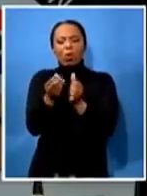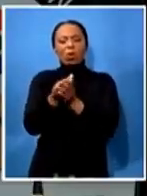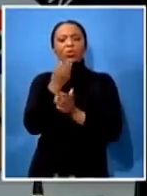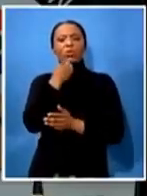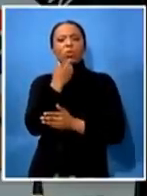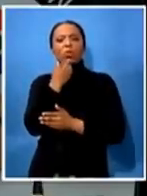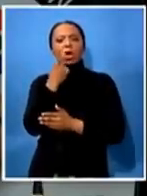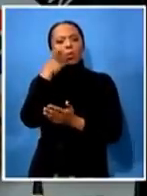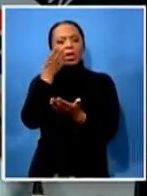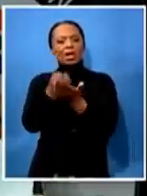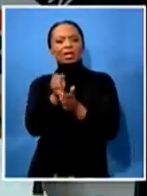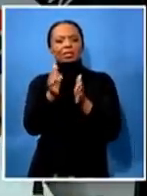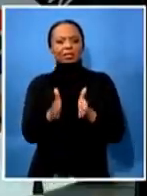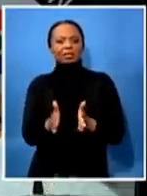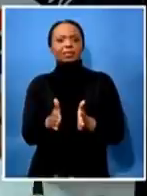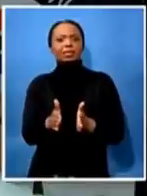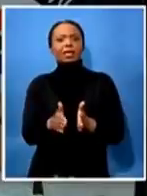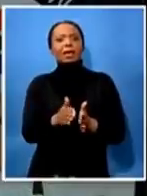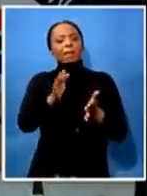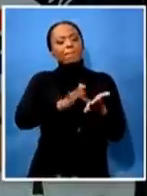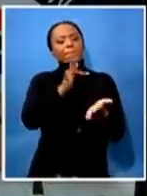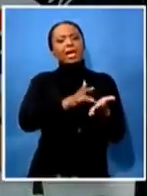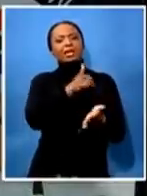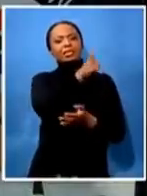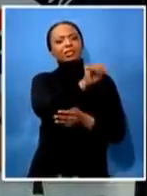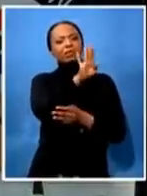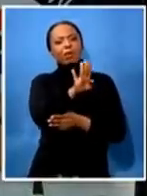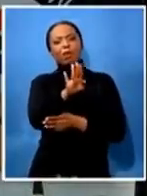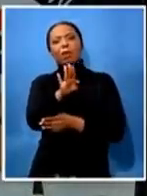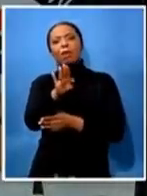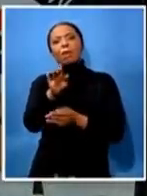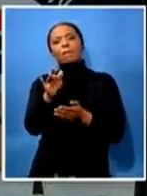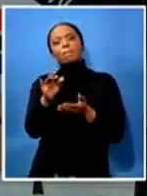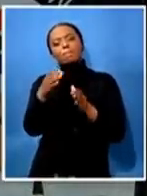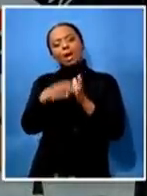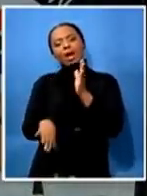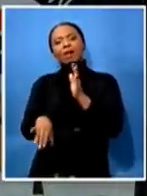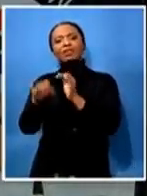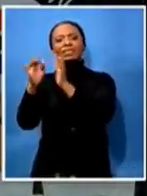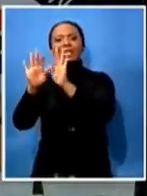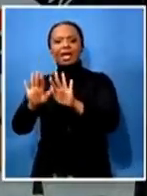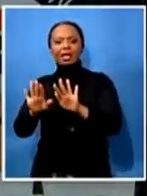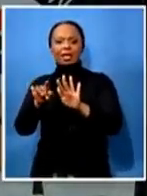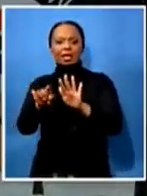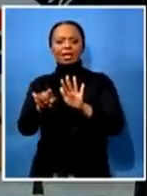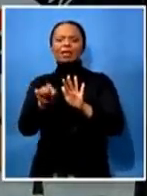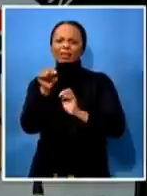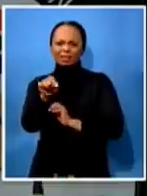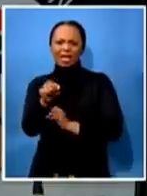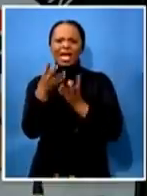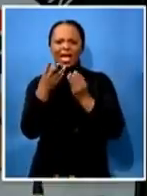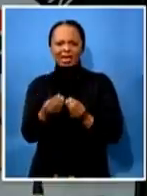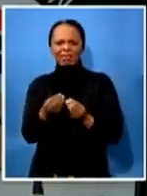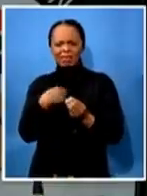paragraph 10 that i have even gone to an extent of having a serious influence on president comrade tabombik